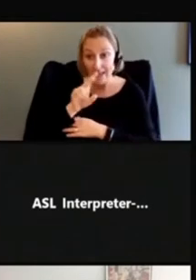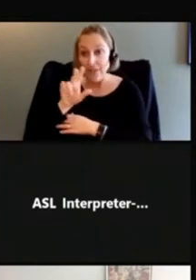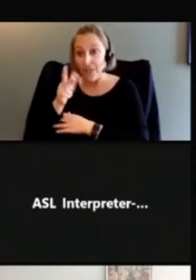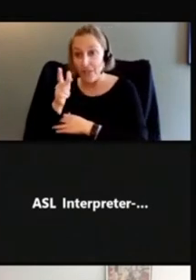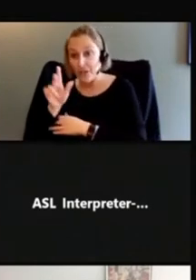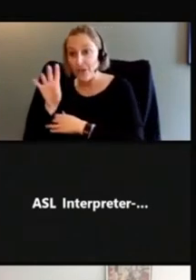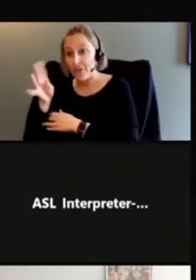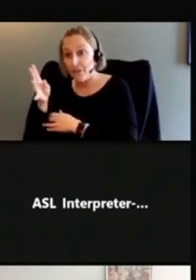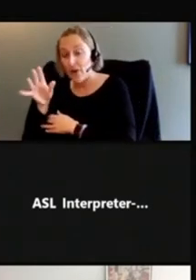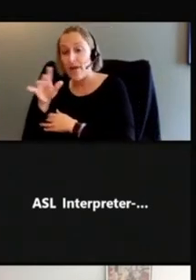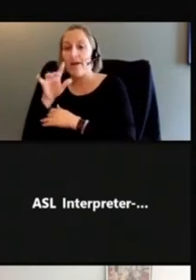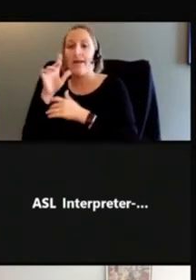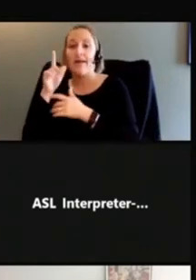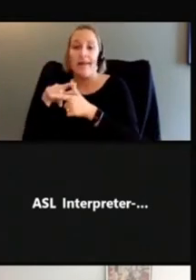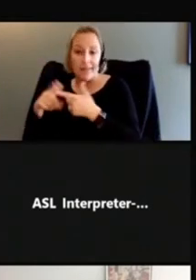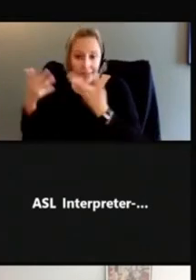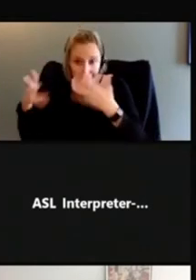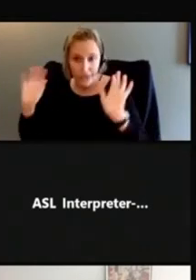you do, and then you're done.